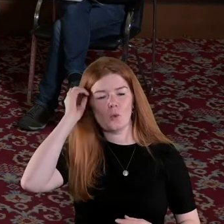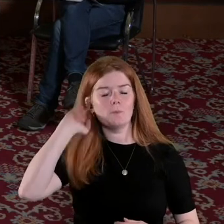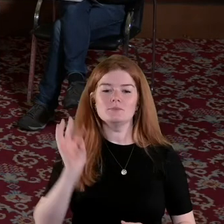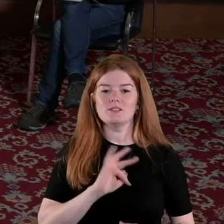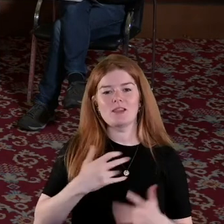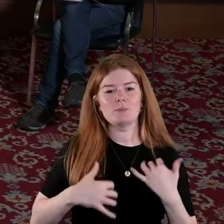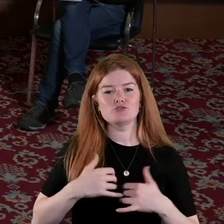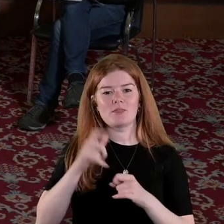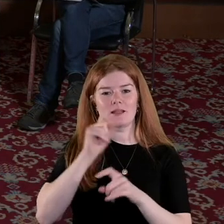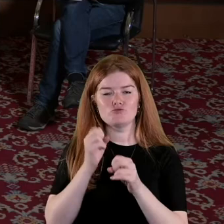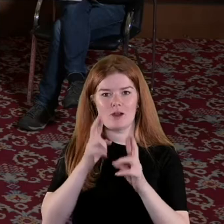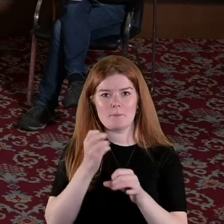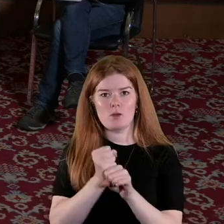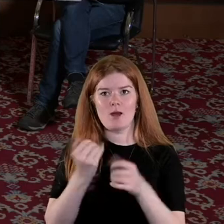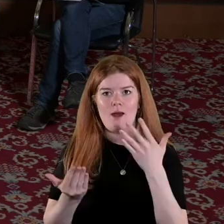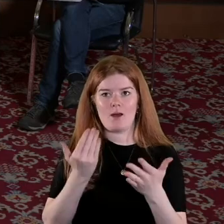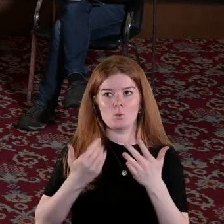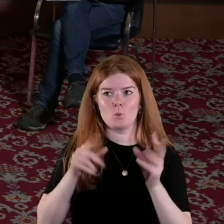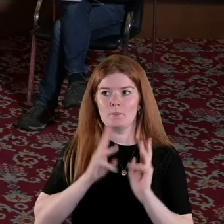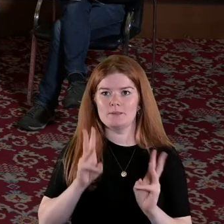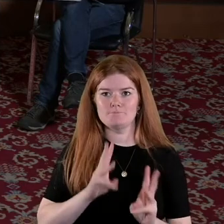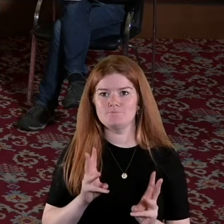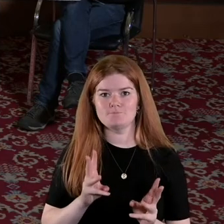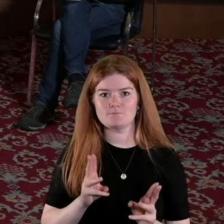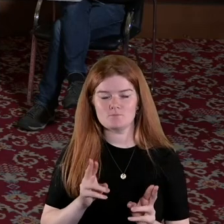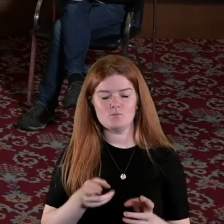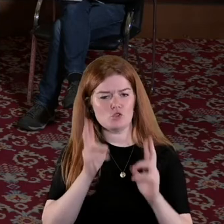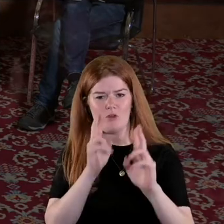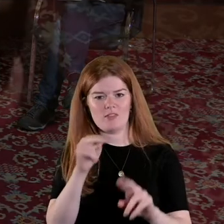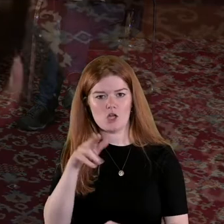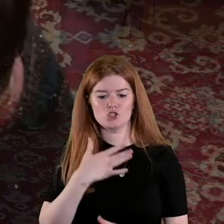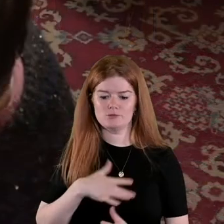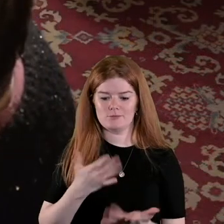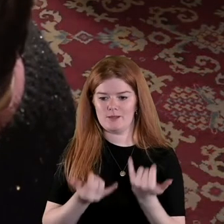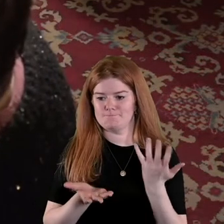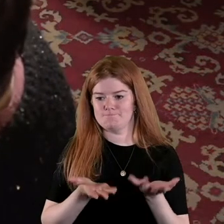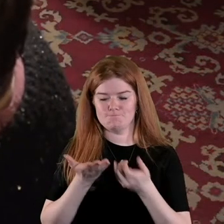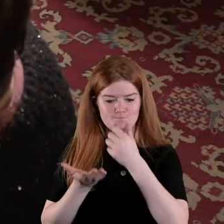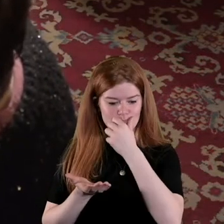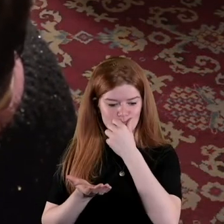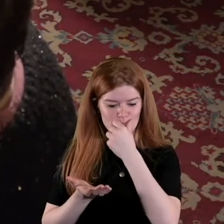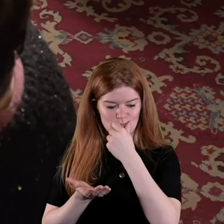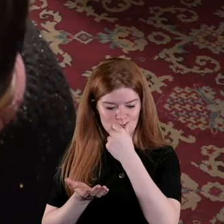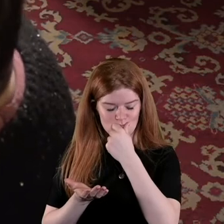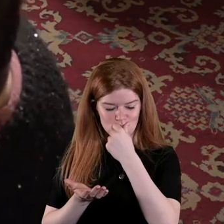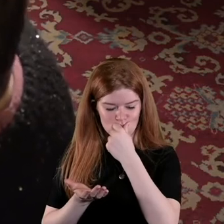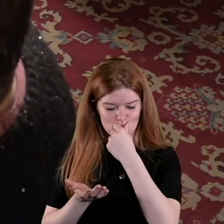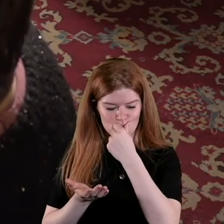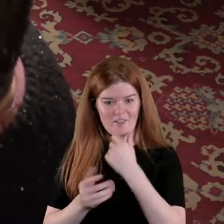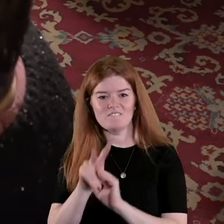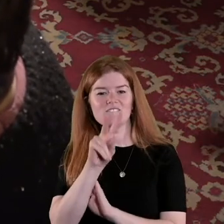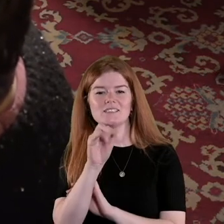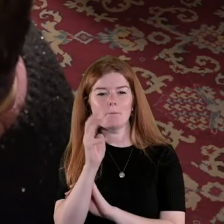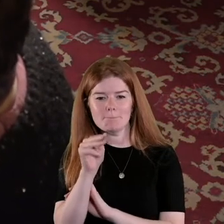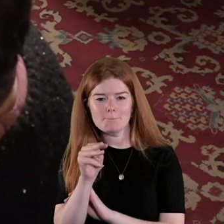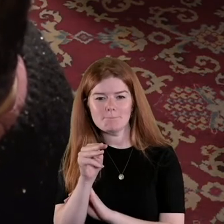thinking as well about the way that women are not just simply the victims if